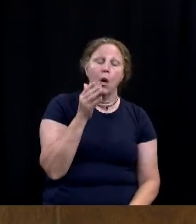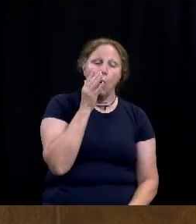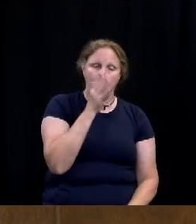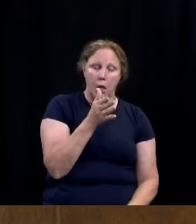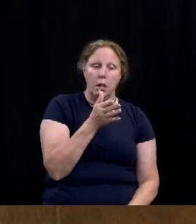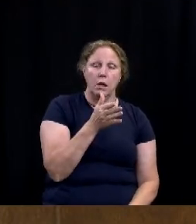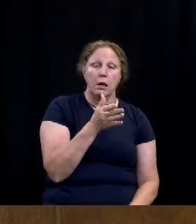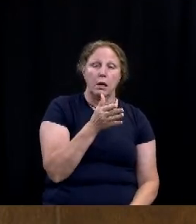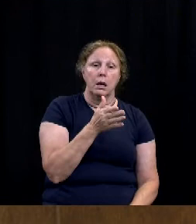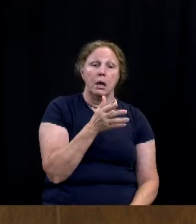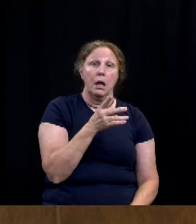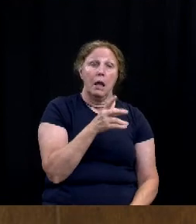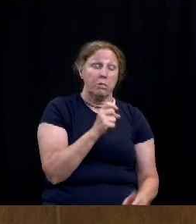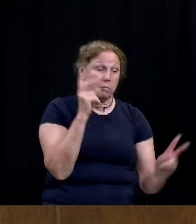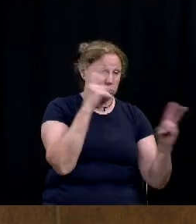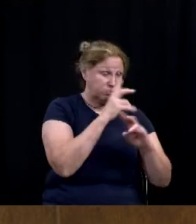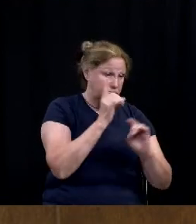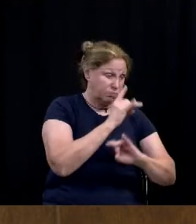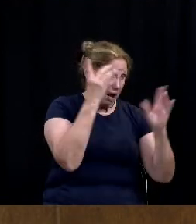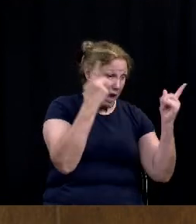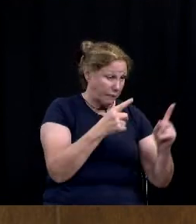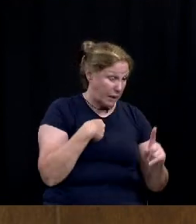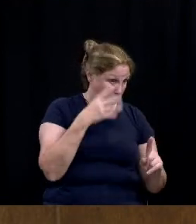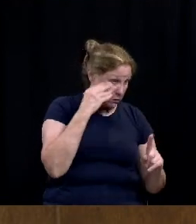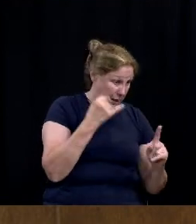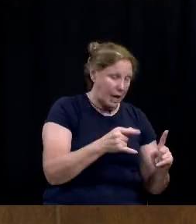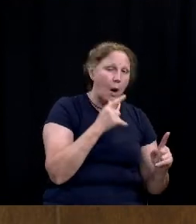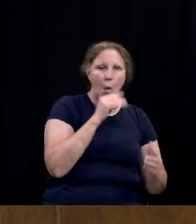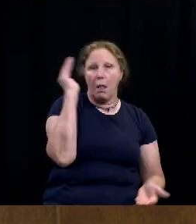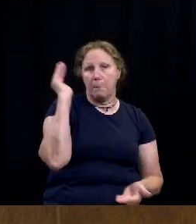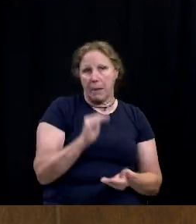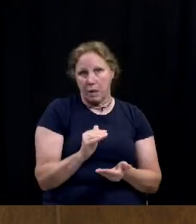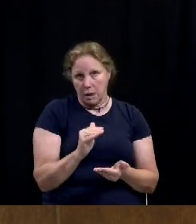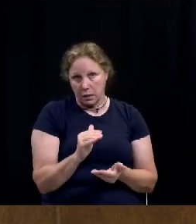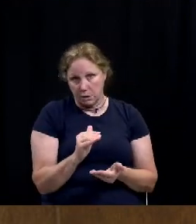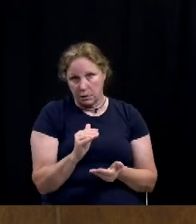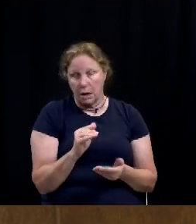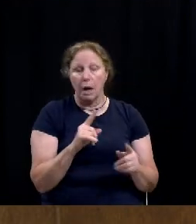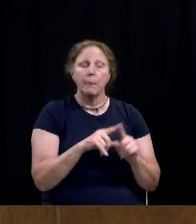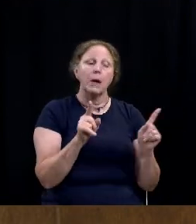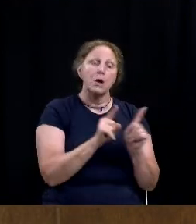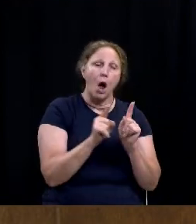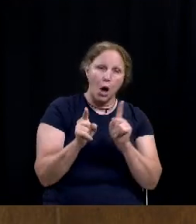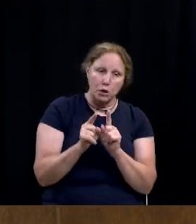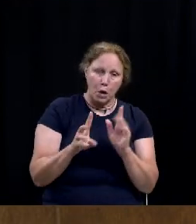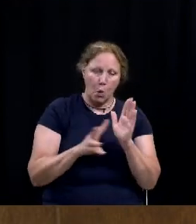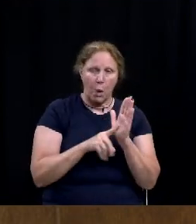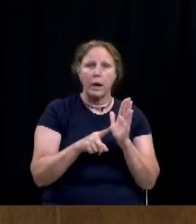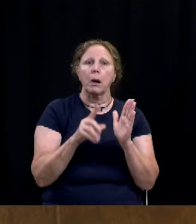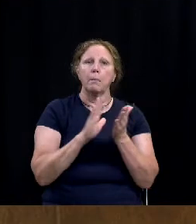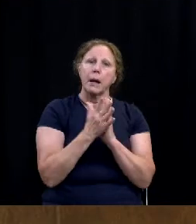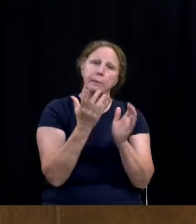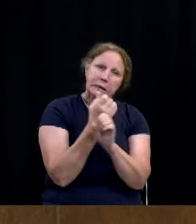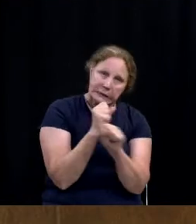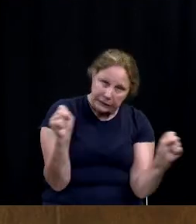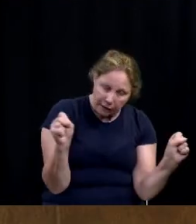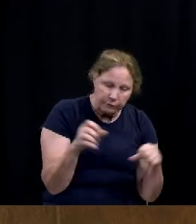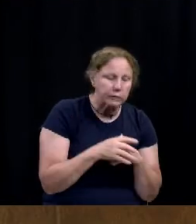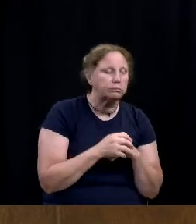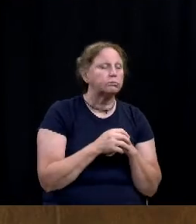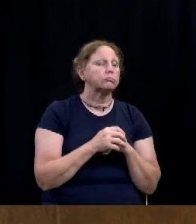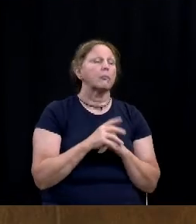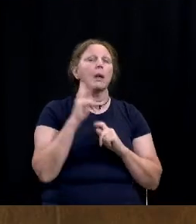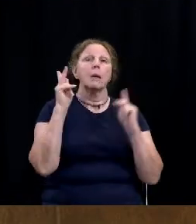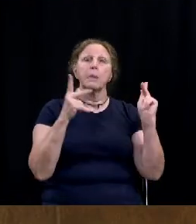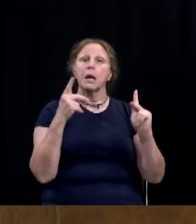the senseless violence that we're currently experiencing but also make waco a safe place where people know that